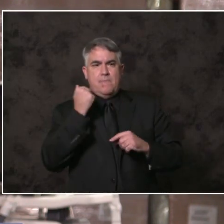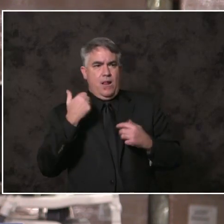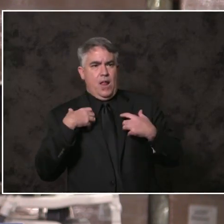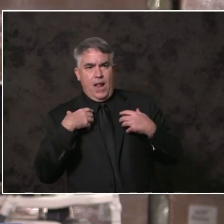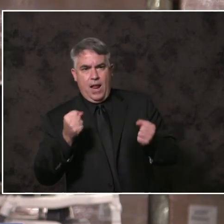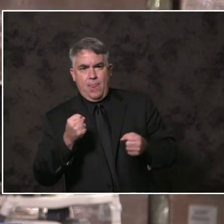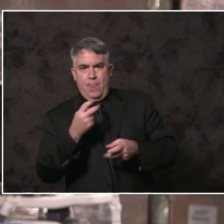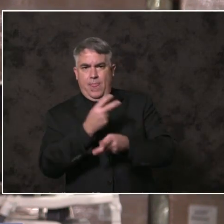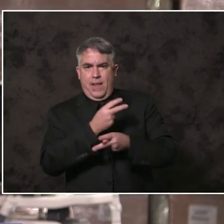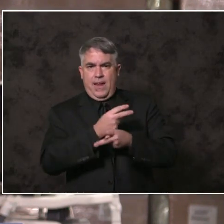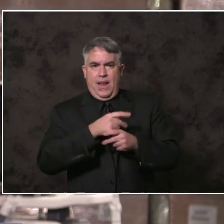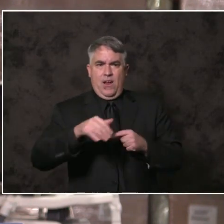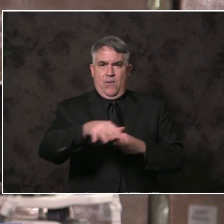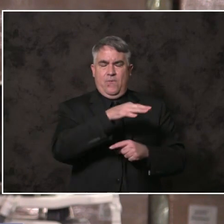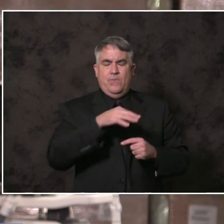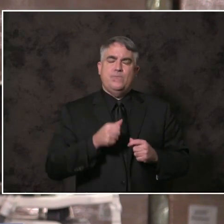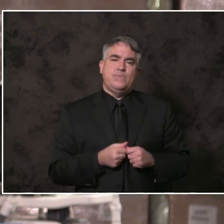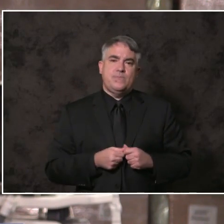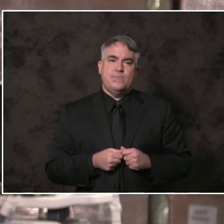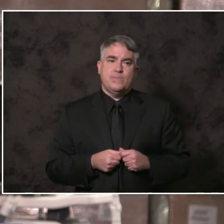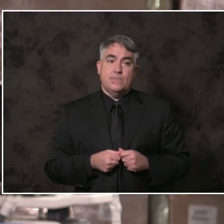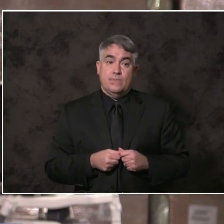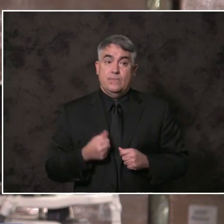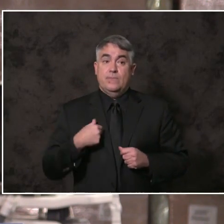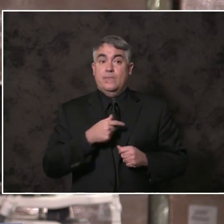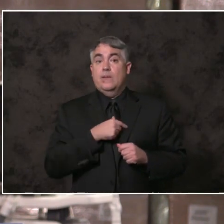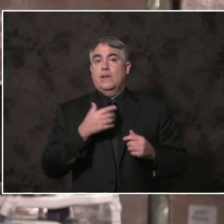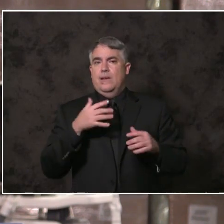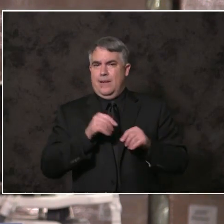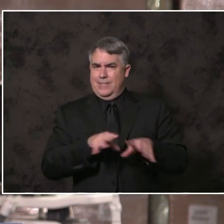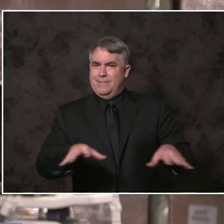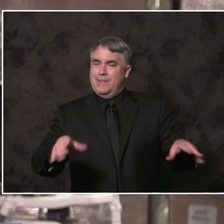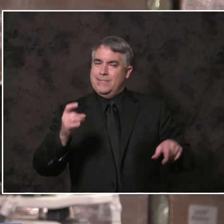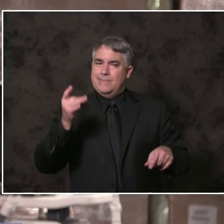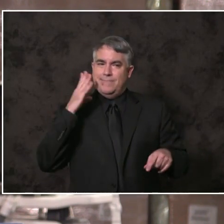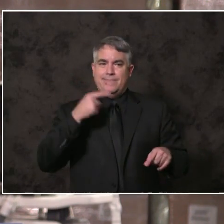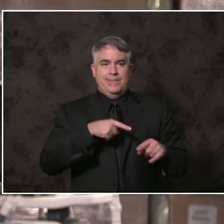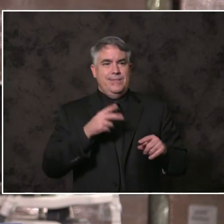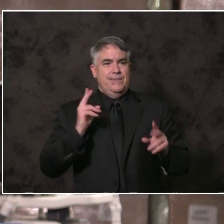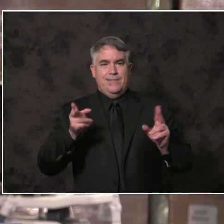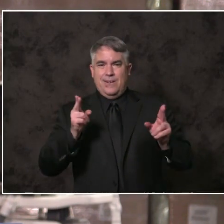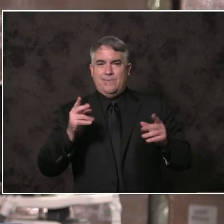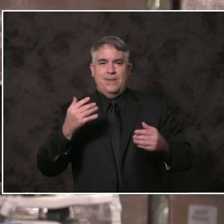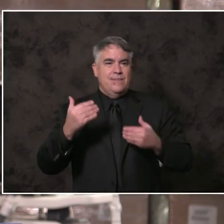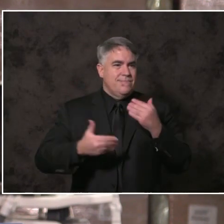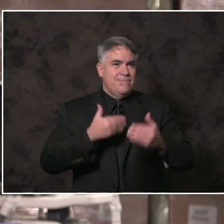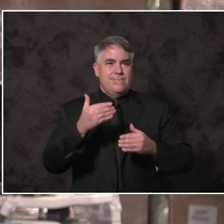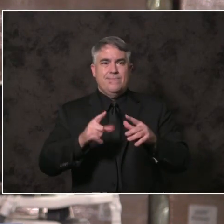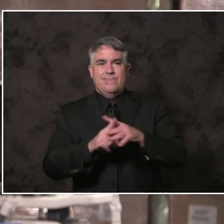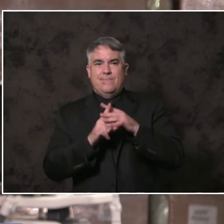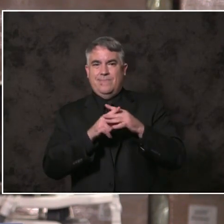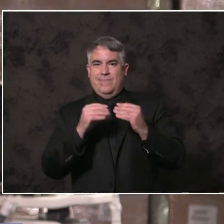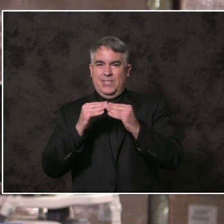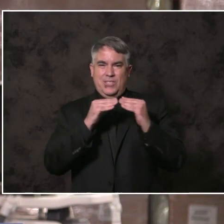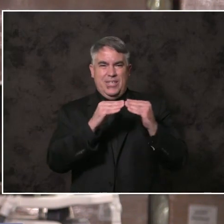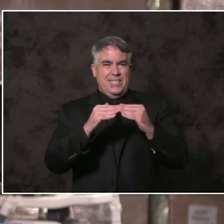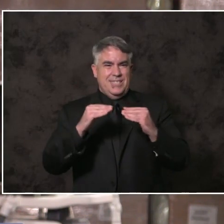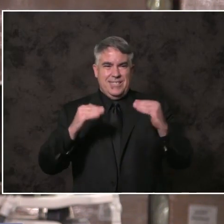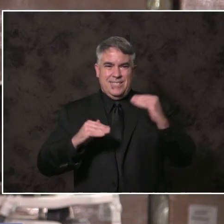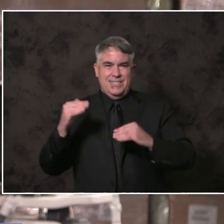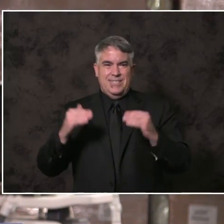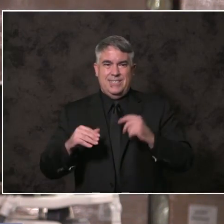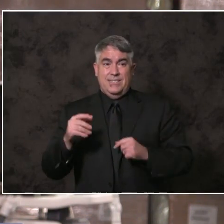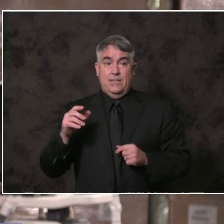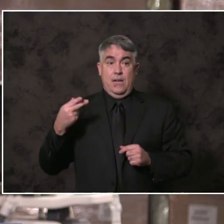The pandemic has also brought a renewed urgency to the cause of environmental justice. According to Harvard researchers, people